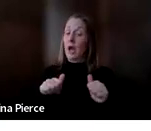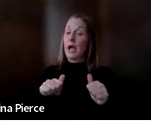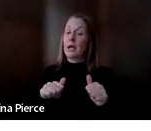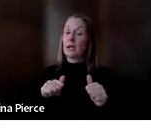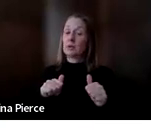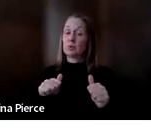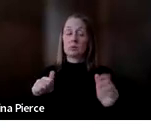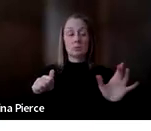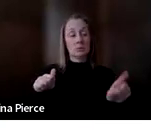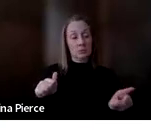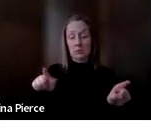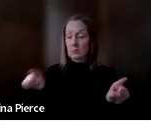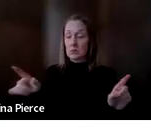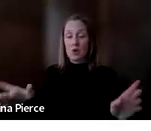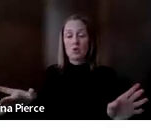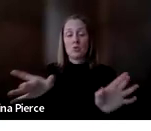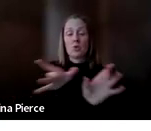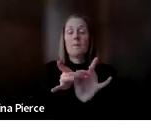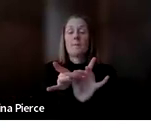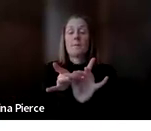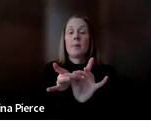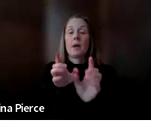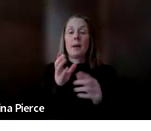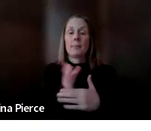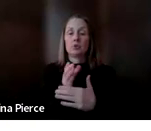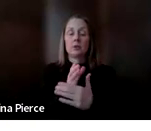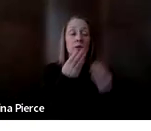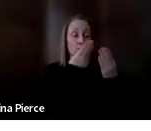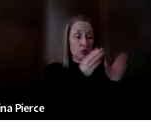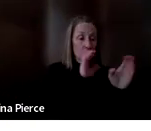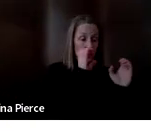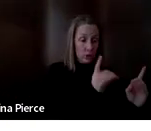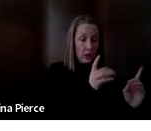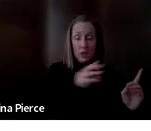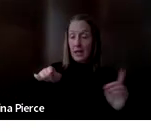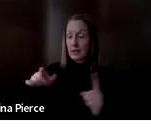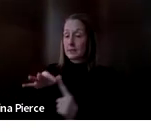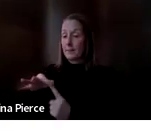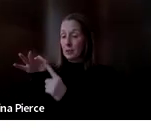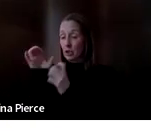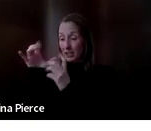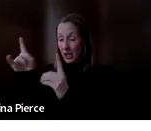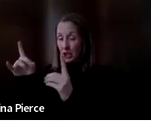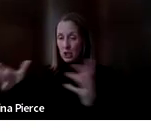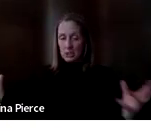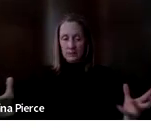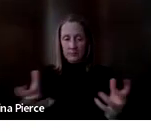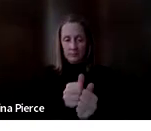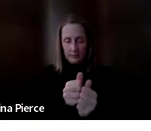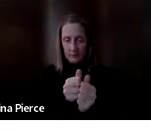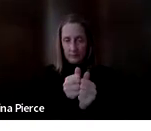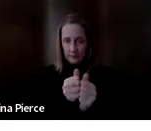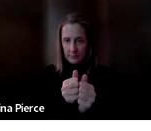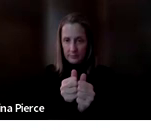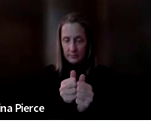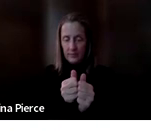gap between general education and special education, and give really good strategies and content that